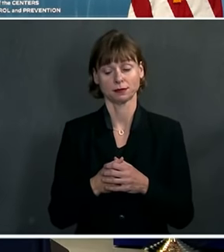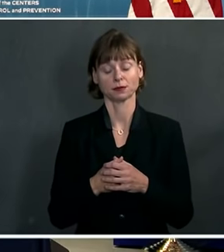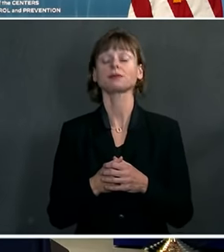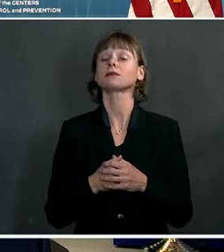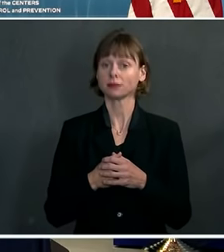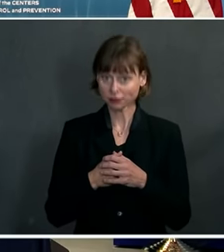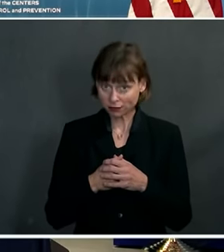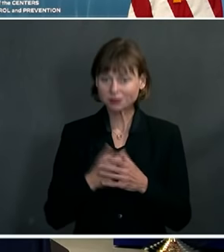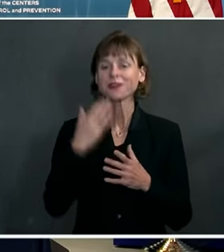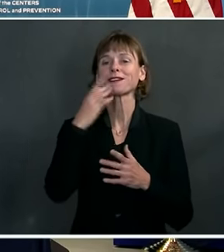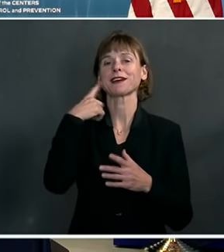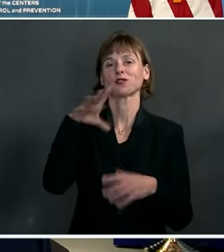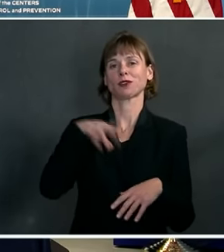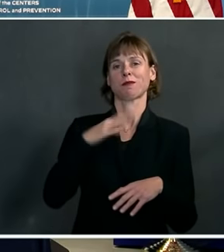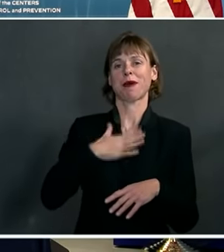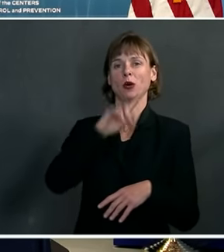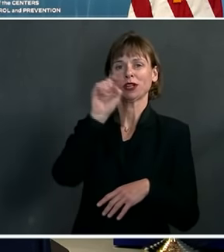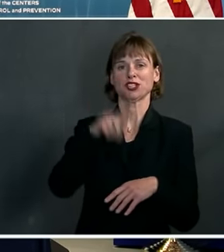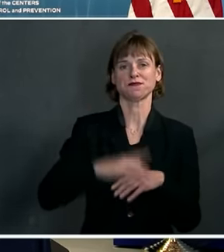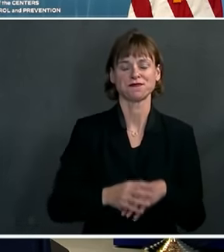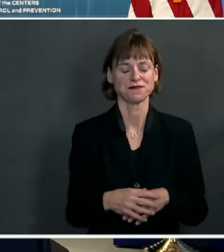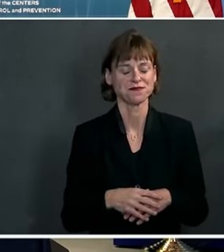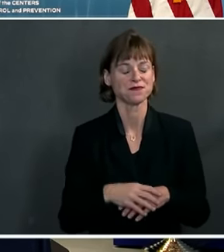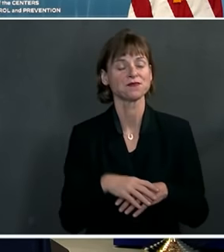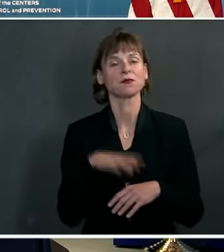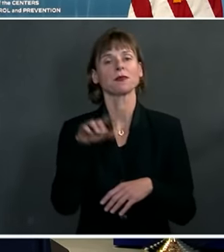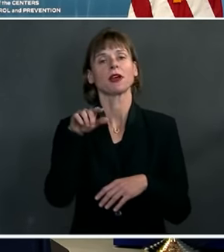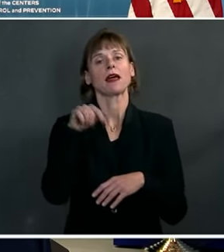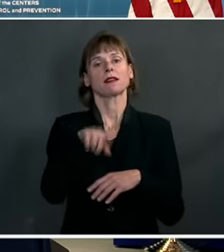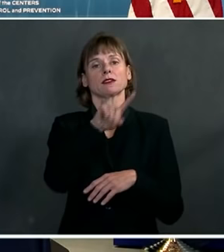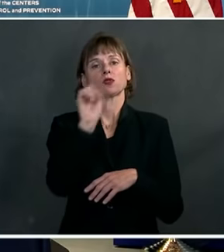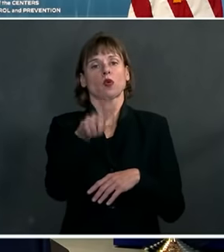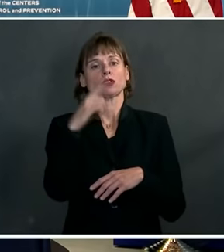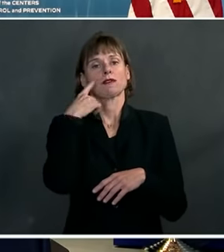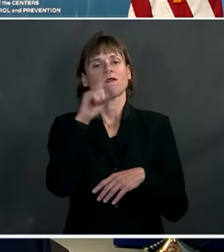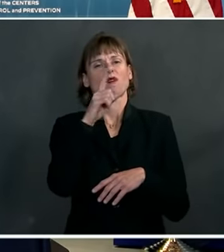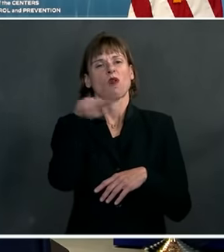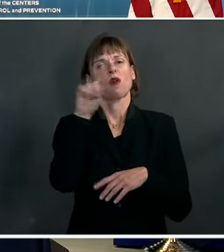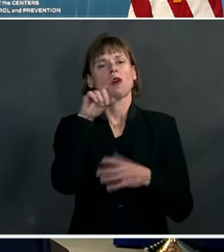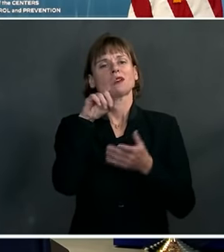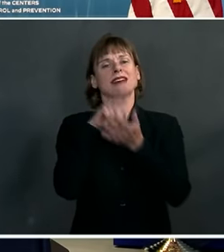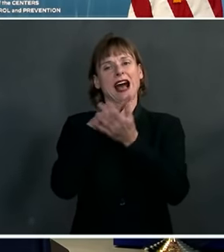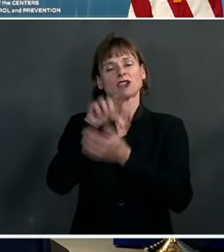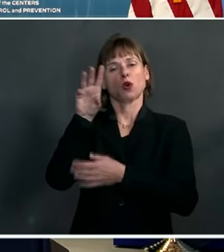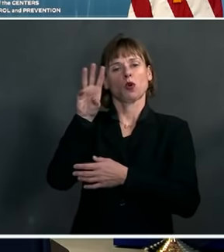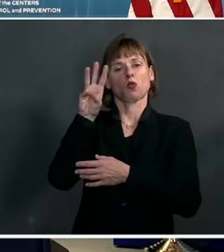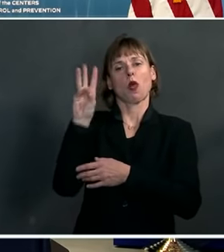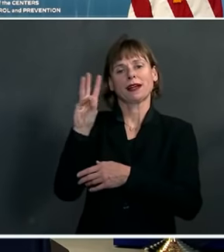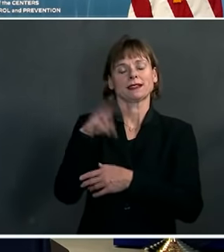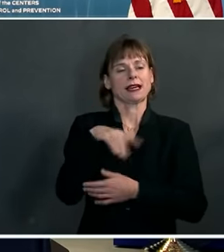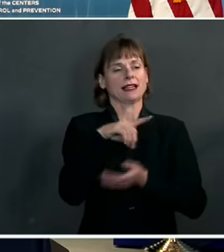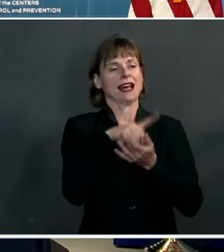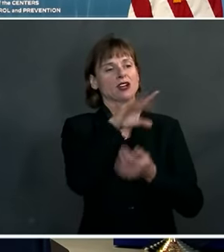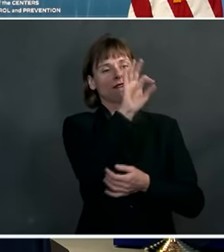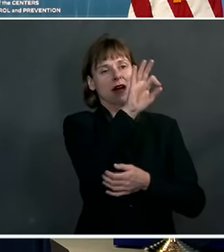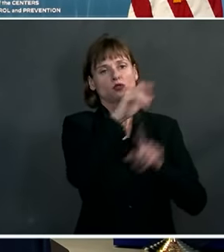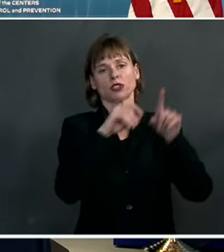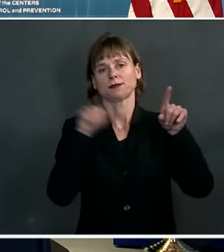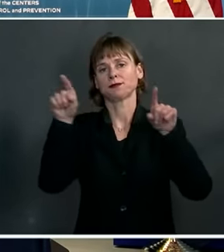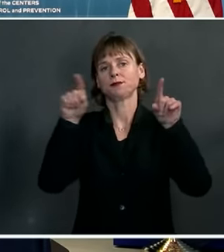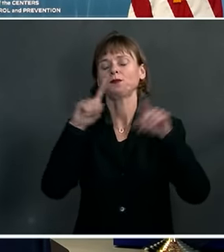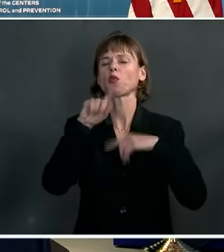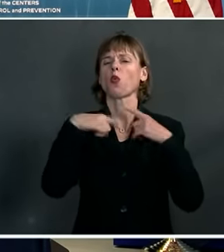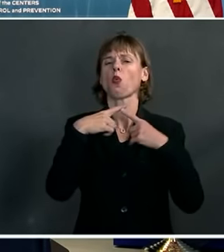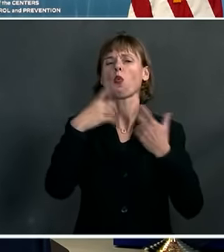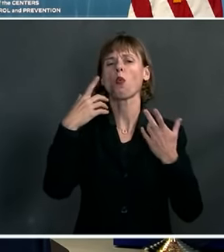Hi, thanks for taking my question. This is a question for both Dr. DeWolensky and Dr. Fauci. So when epidemiologists